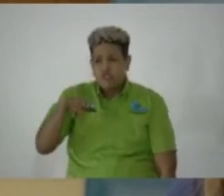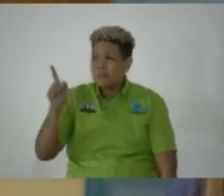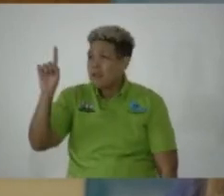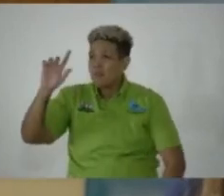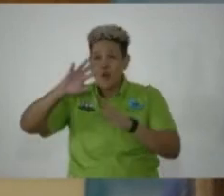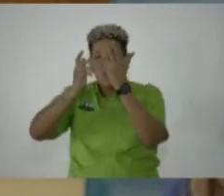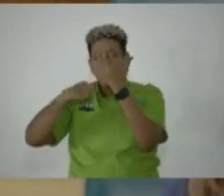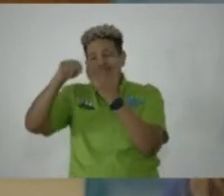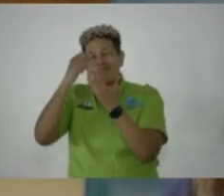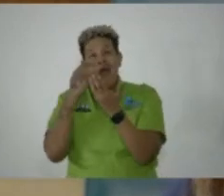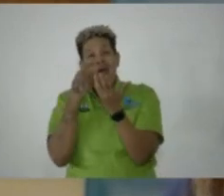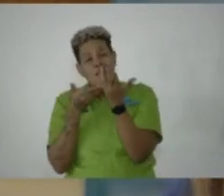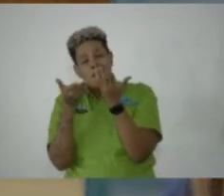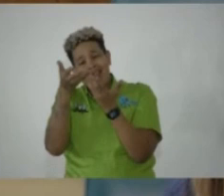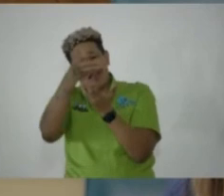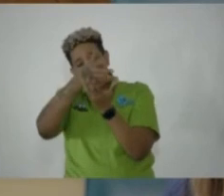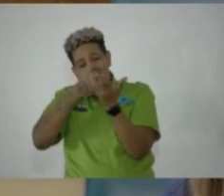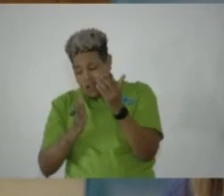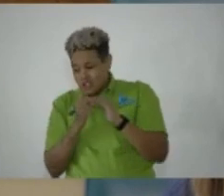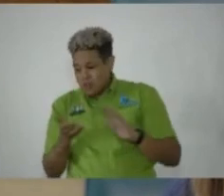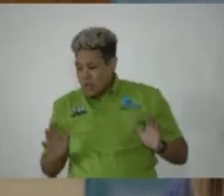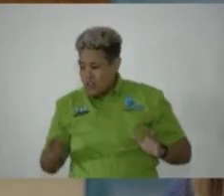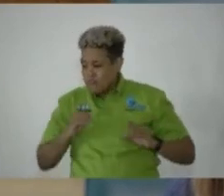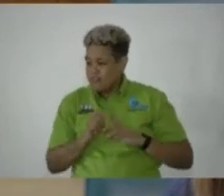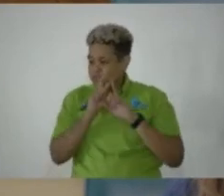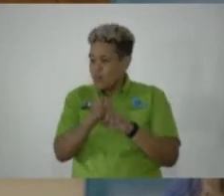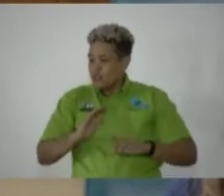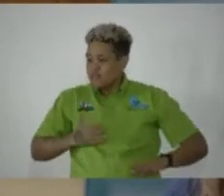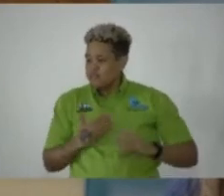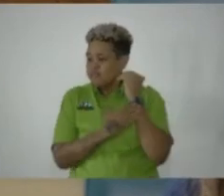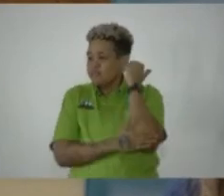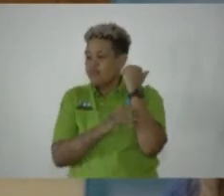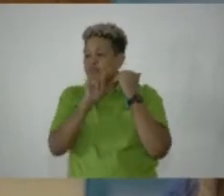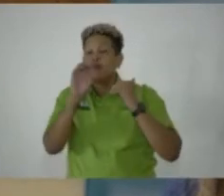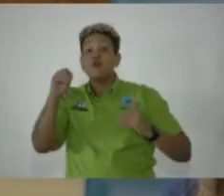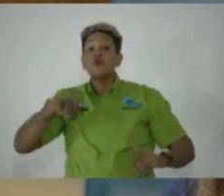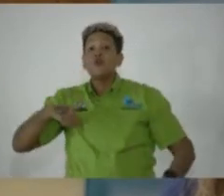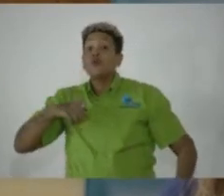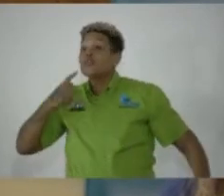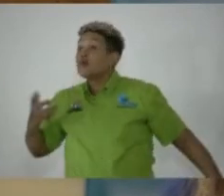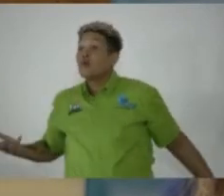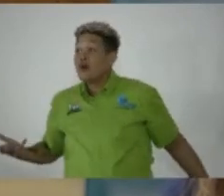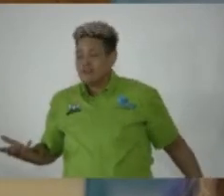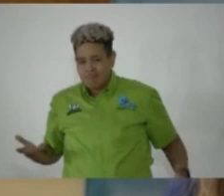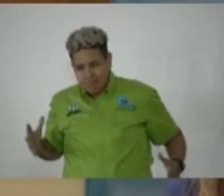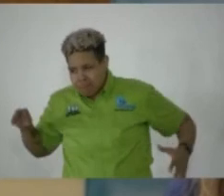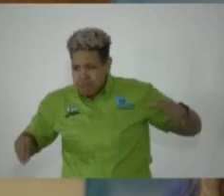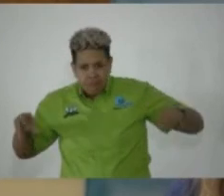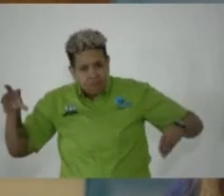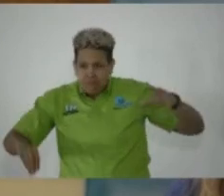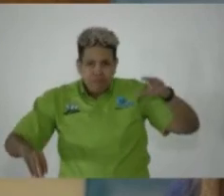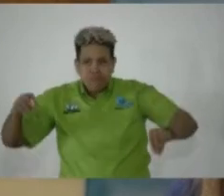find ourselves, being global citizens. In the words of our national motto, we have dared to play our part